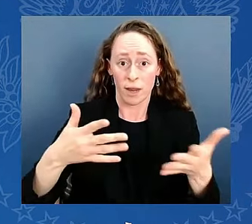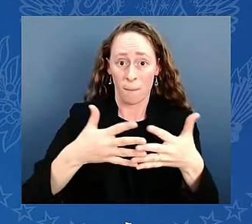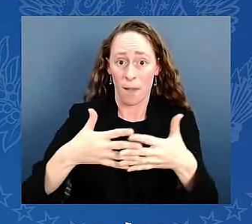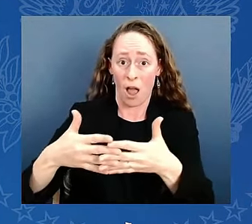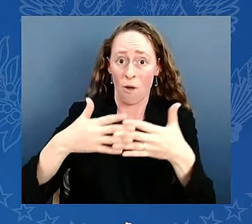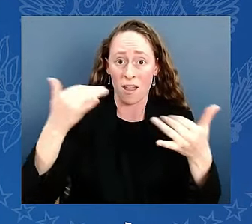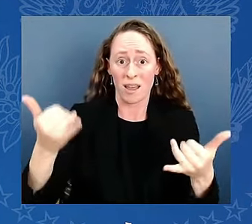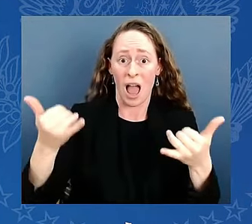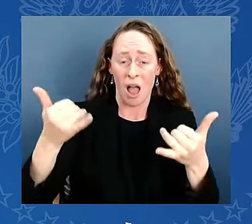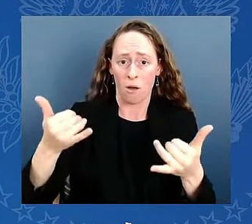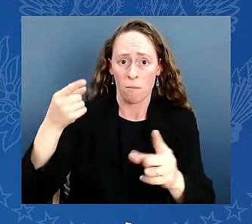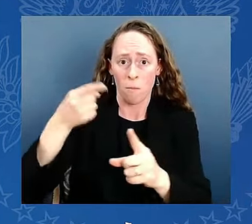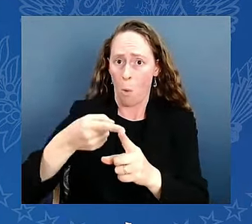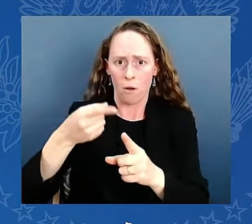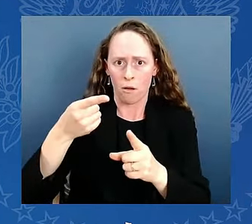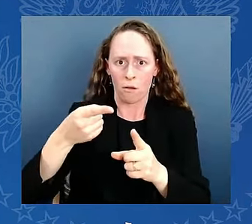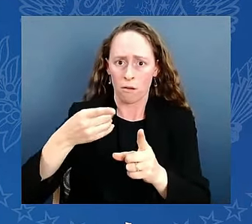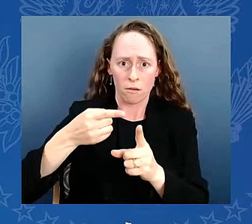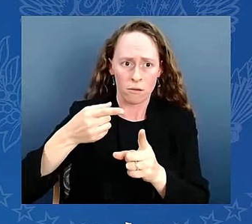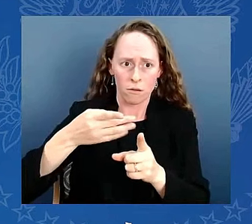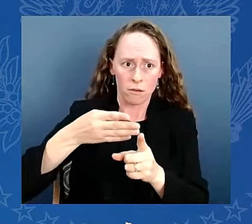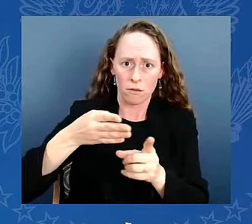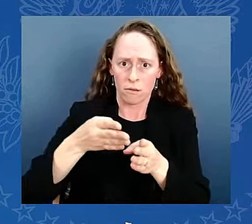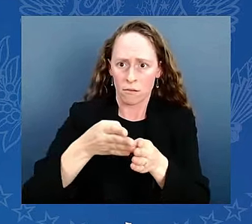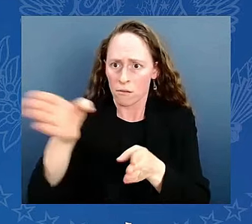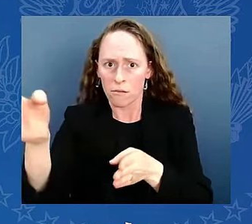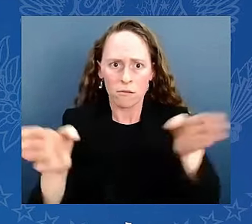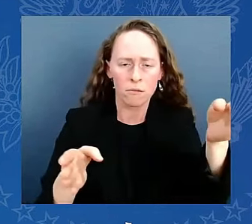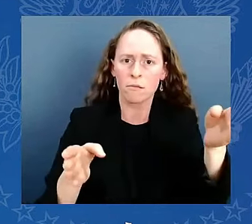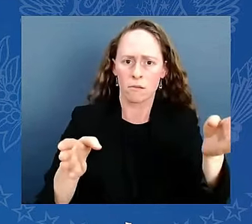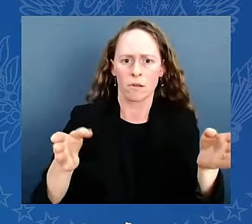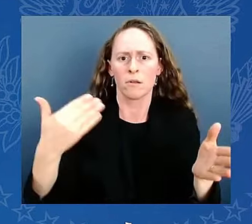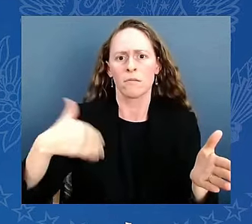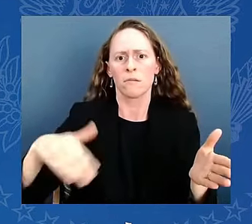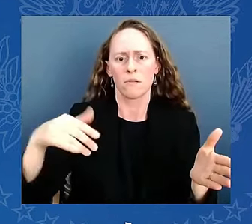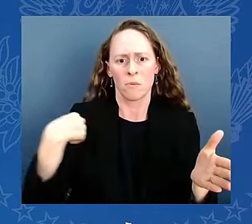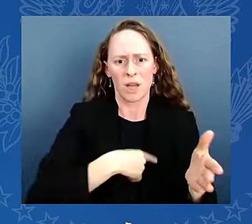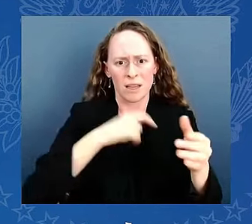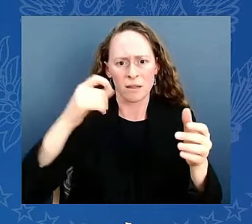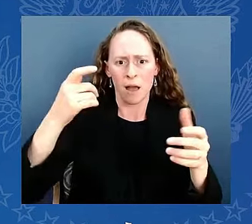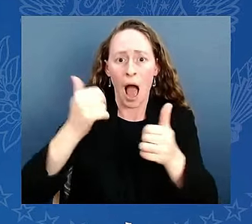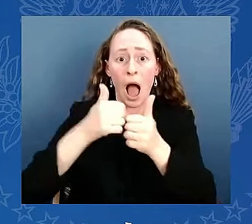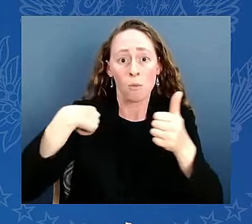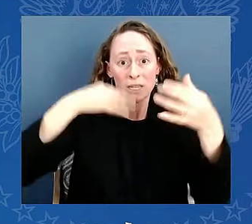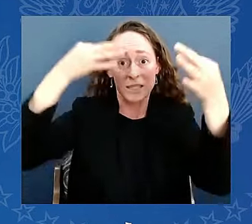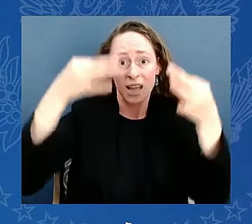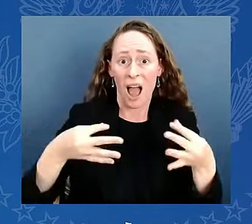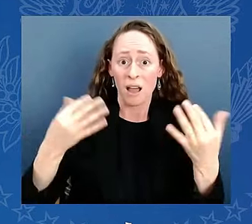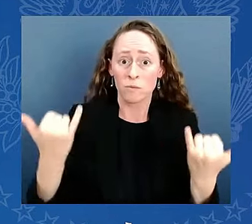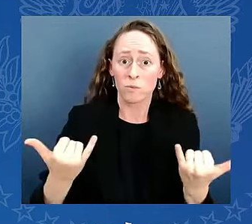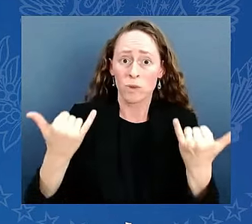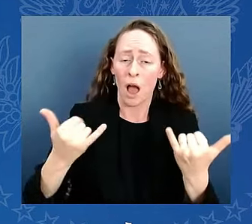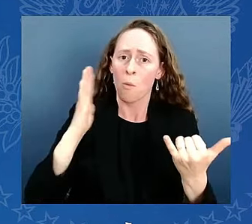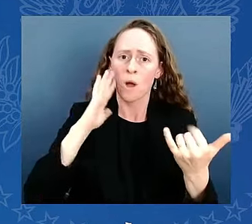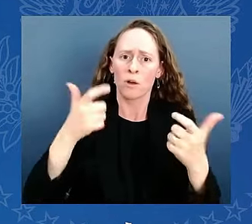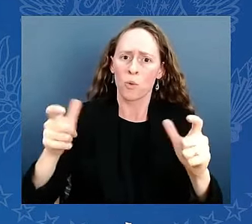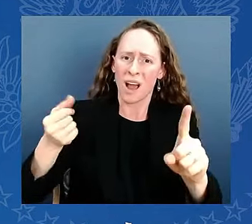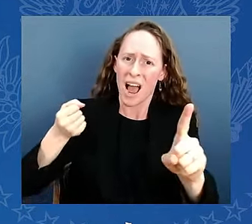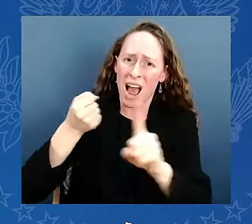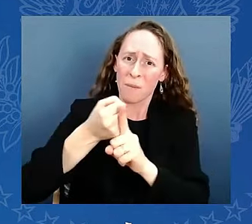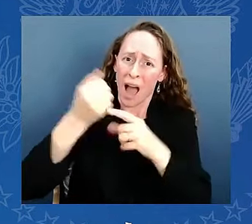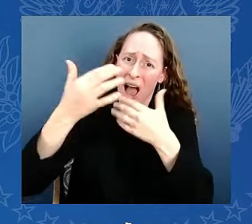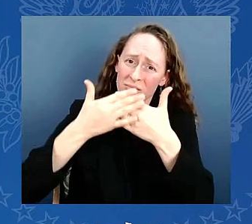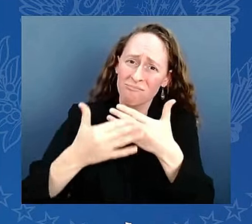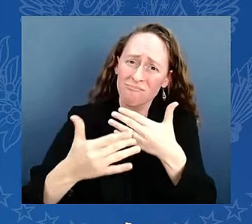of our nation and the world for decades to come, America is going to have to choose between moving forward